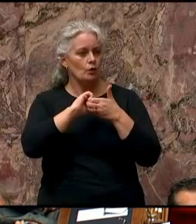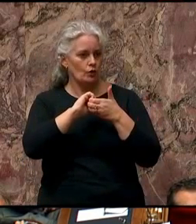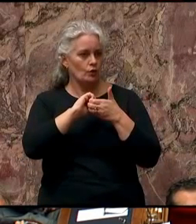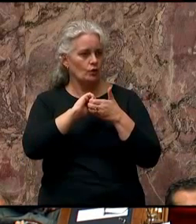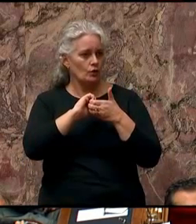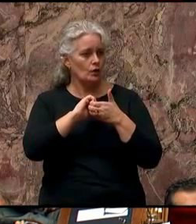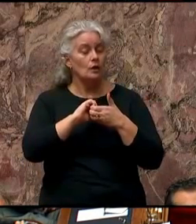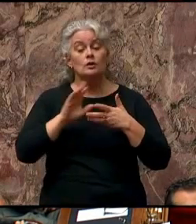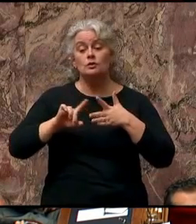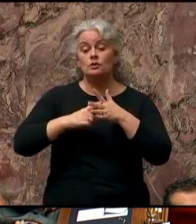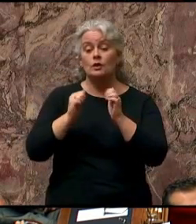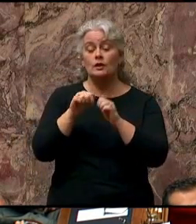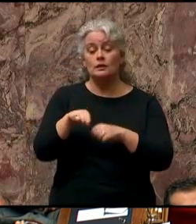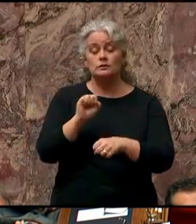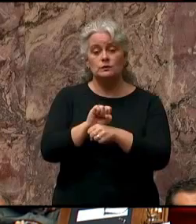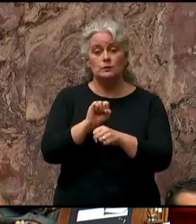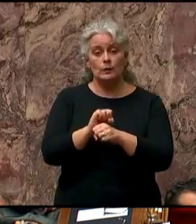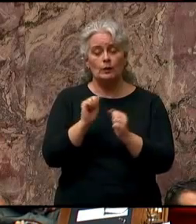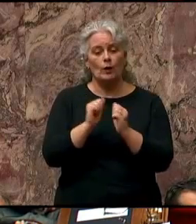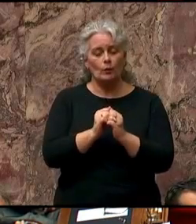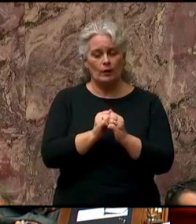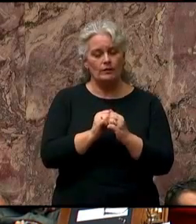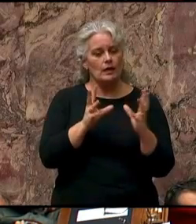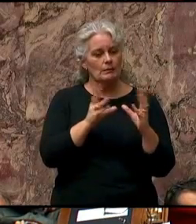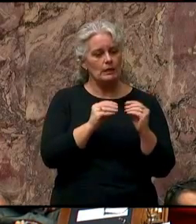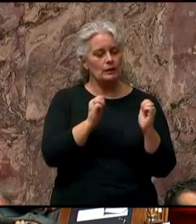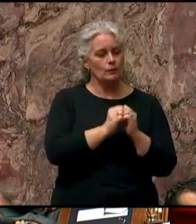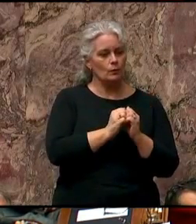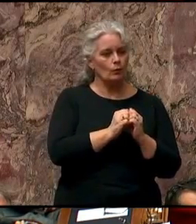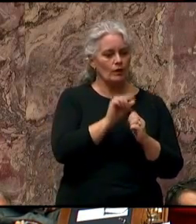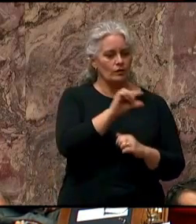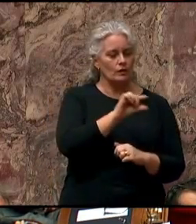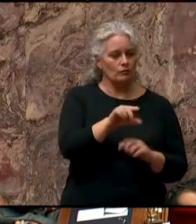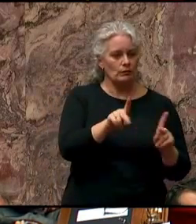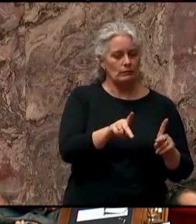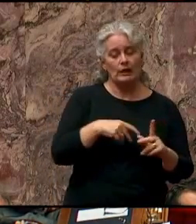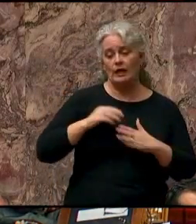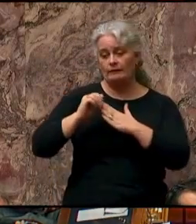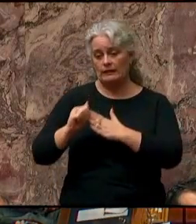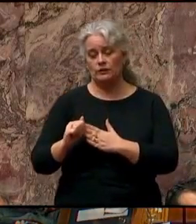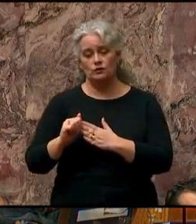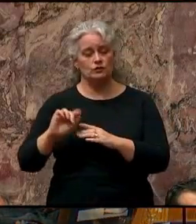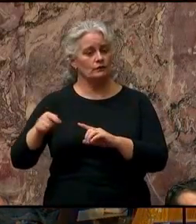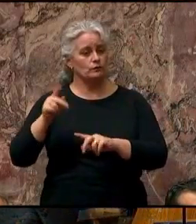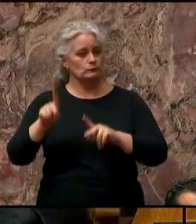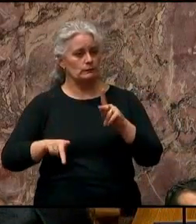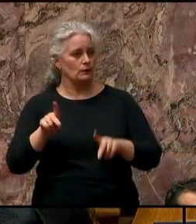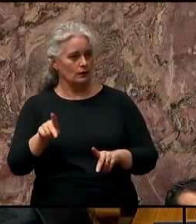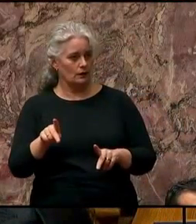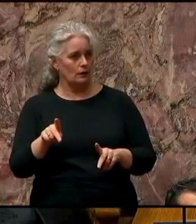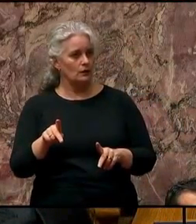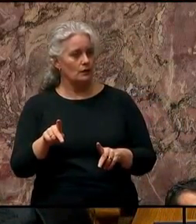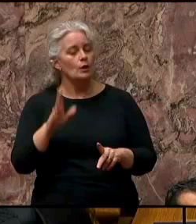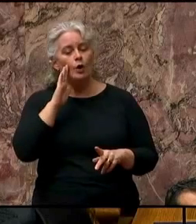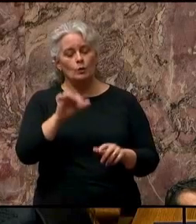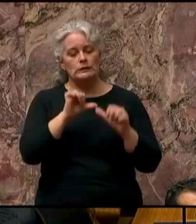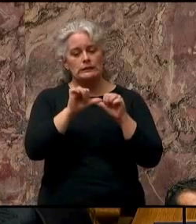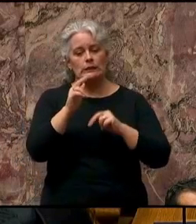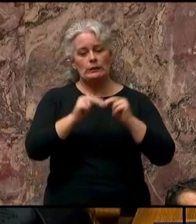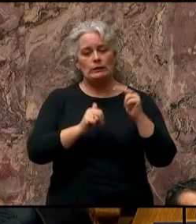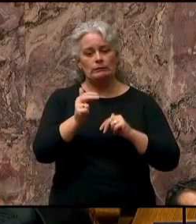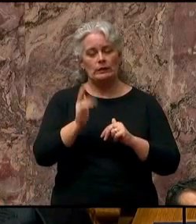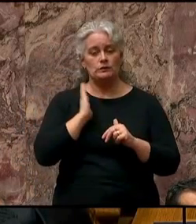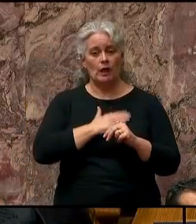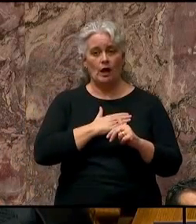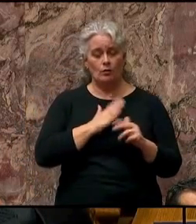work with a historic meeting between the Cabinet and leaders of First Nations. We will continue to build on the progress we